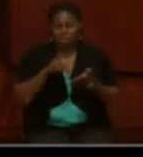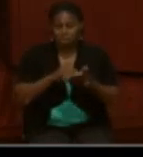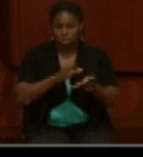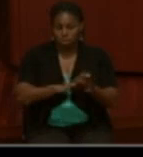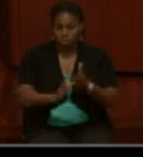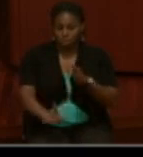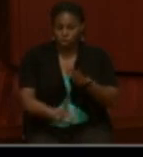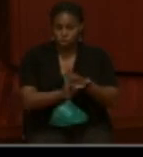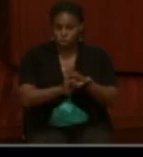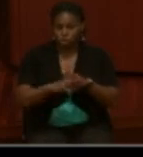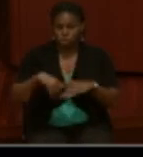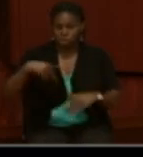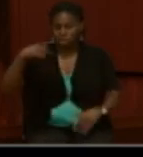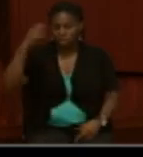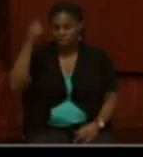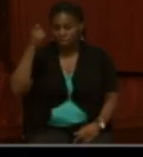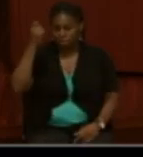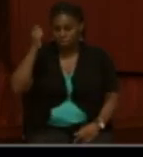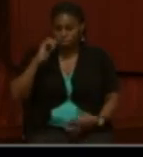pension file.